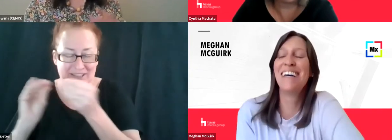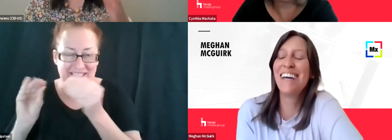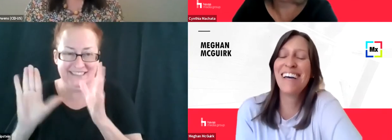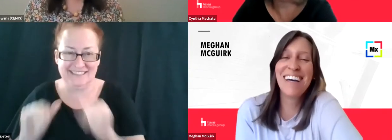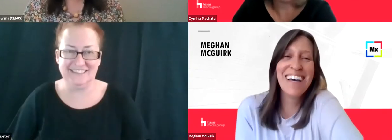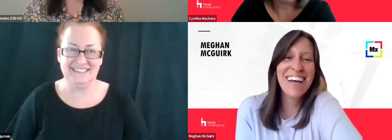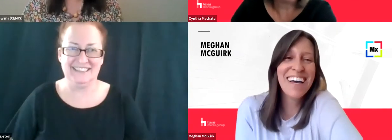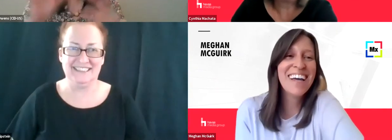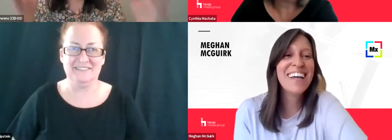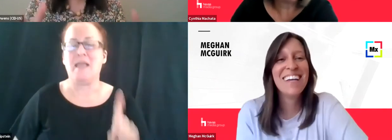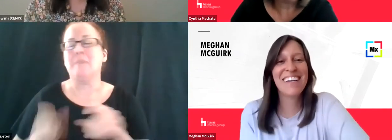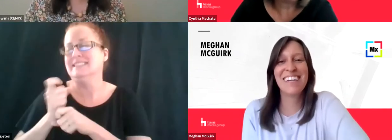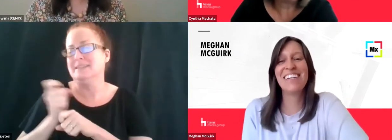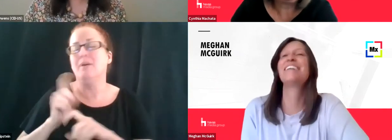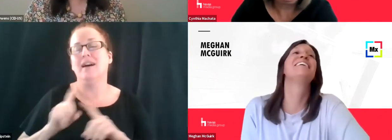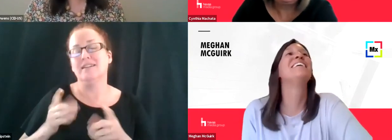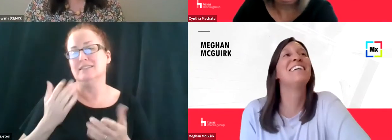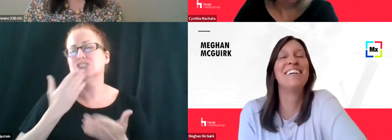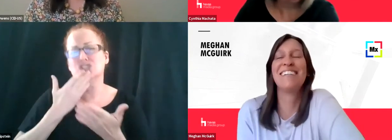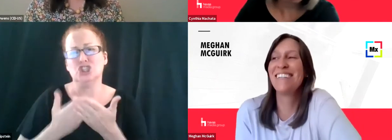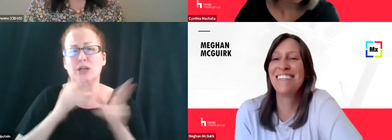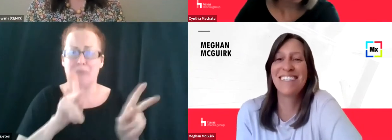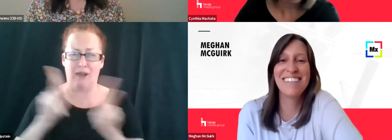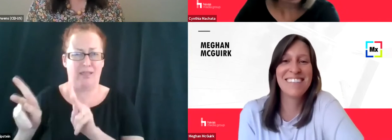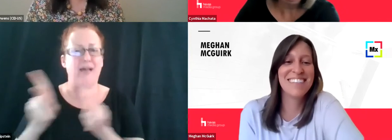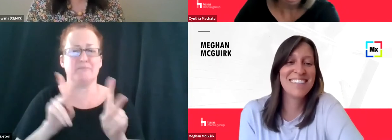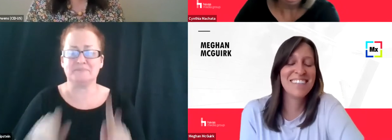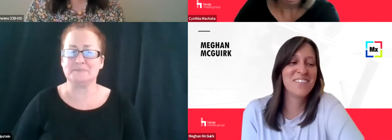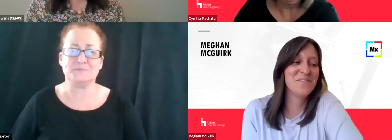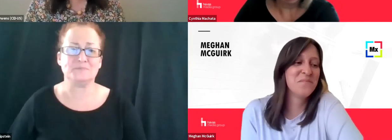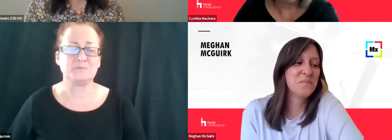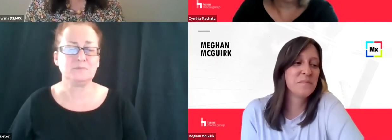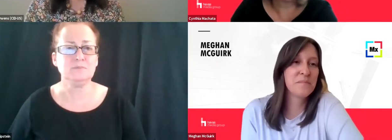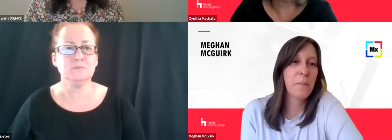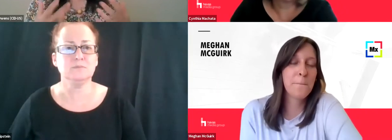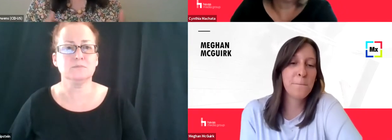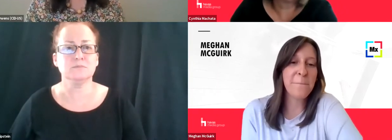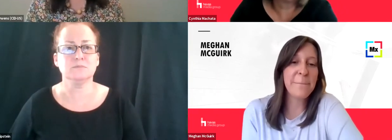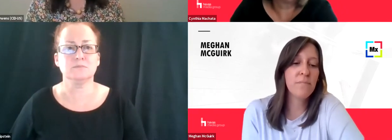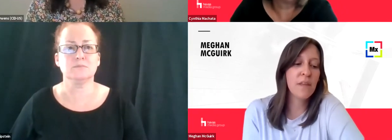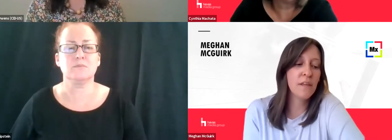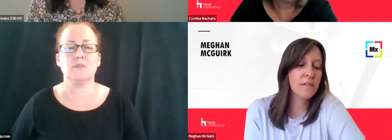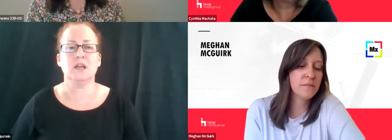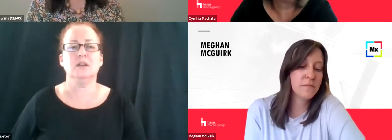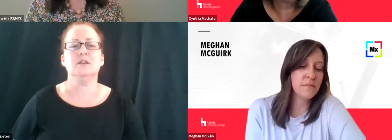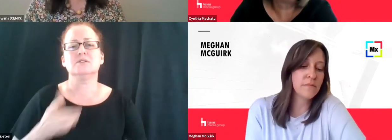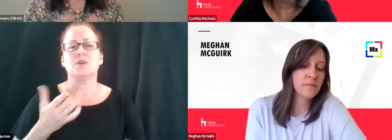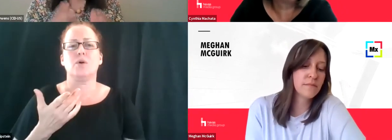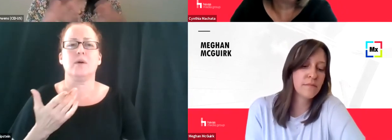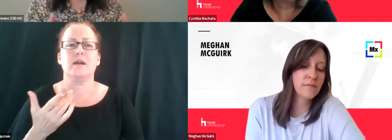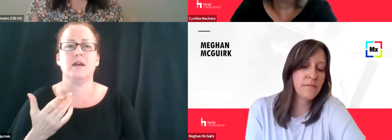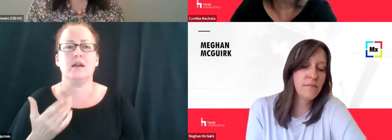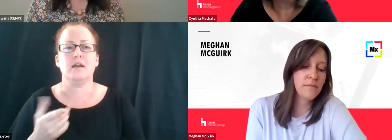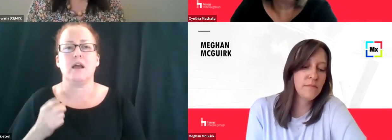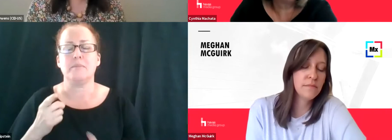I'm just teasing though. It's a, it's a, it's definitely a good, a good analogy. Um, so I'd love to hear from your perspective because